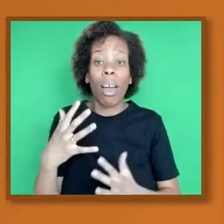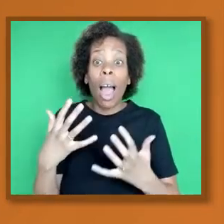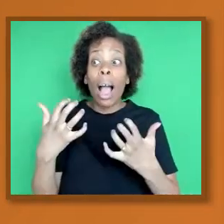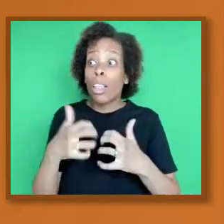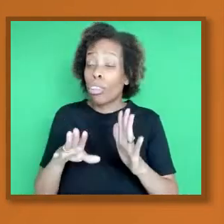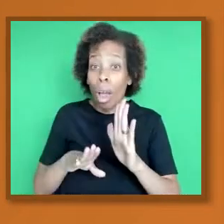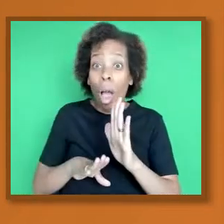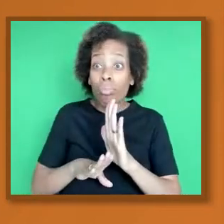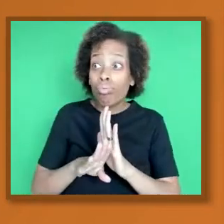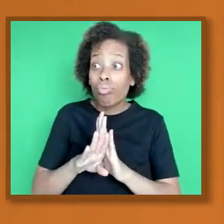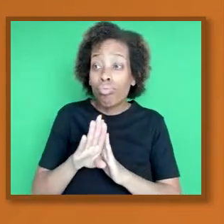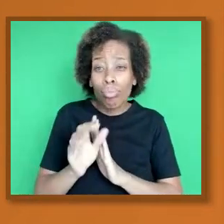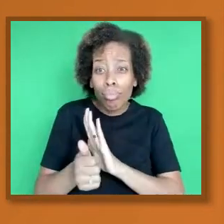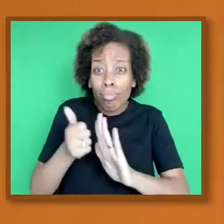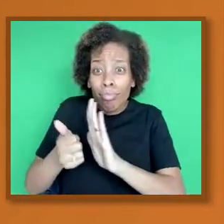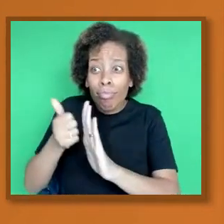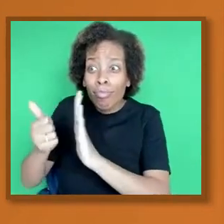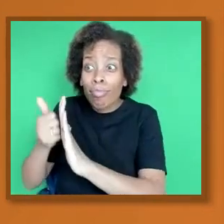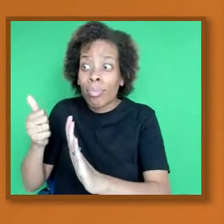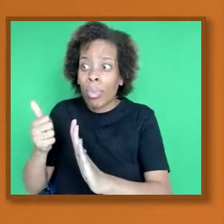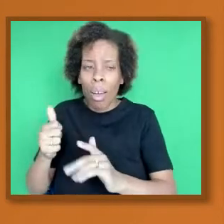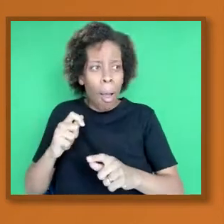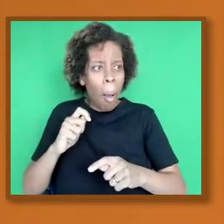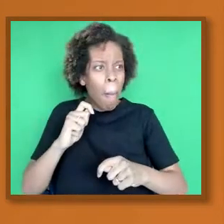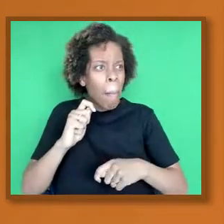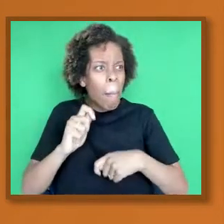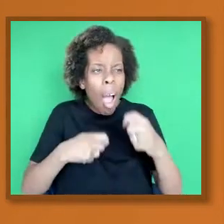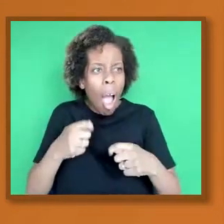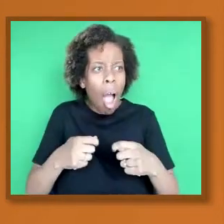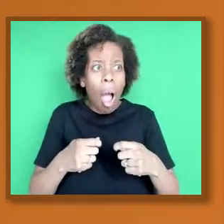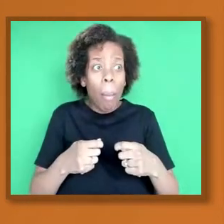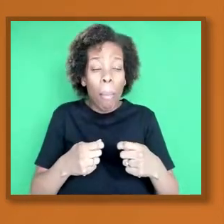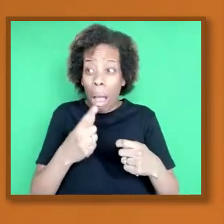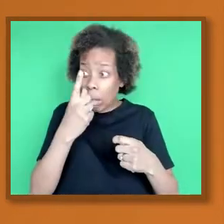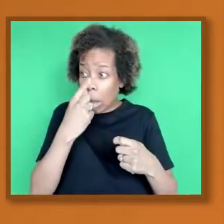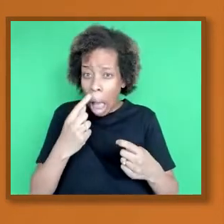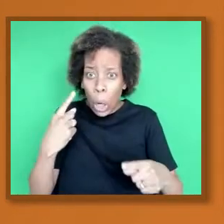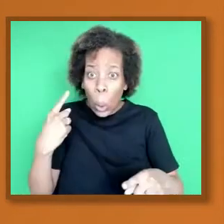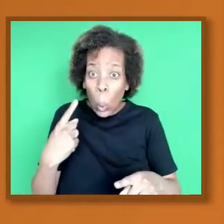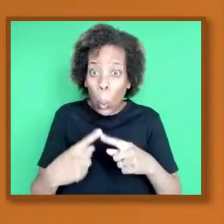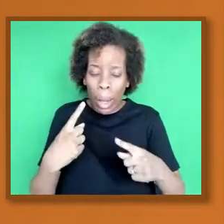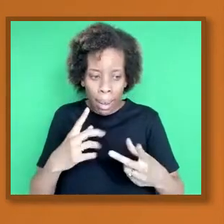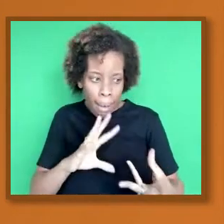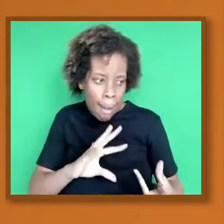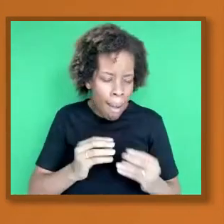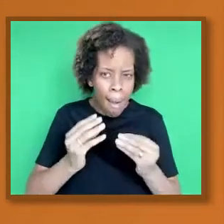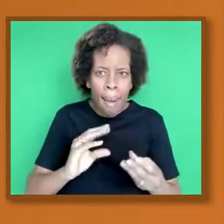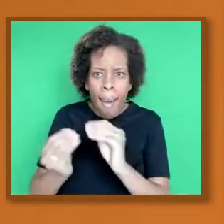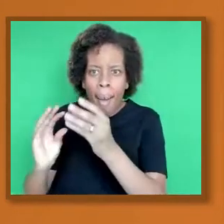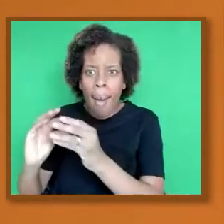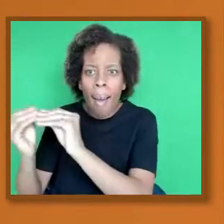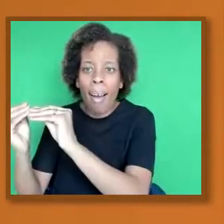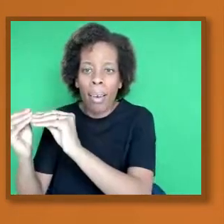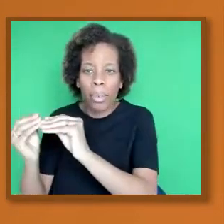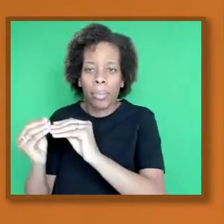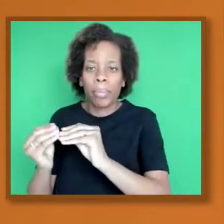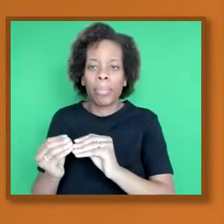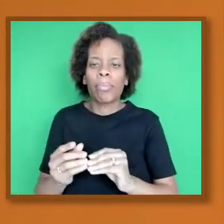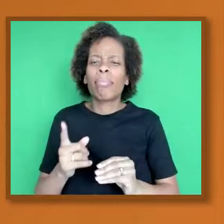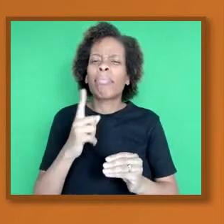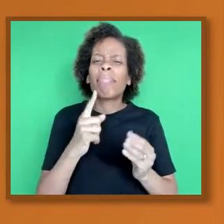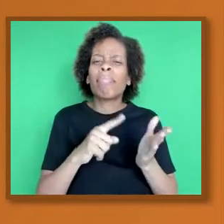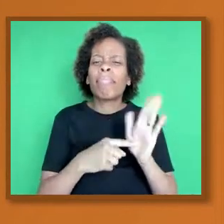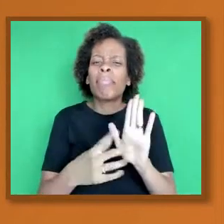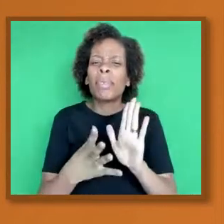move things along quickly. I just want to illustrate the idea about a carrier pigeon and a mobile